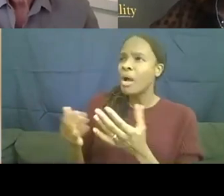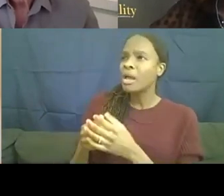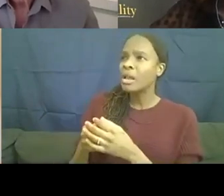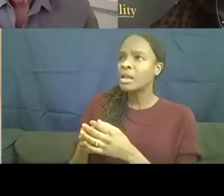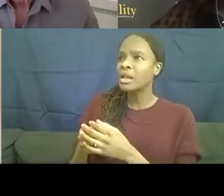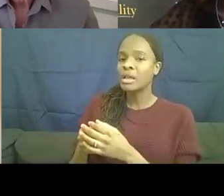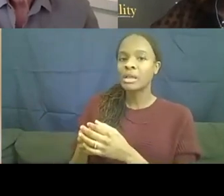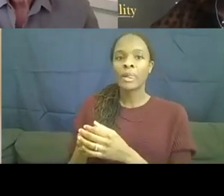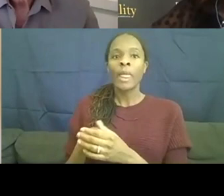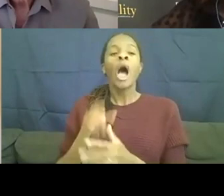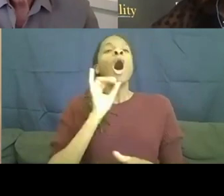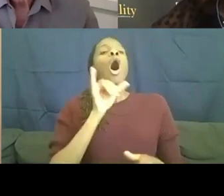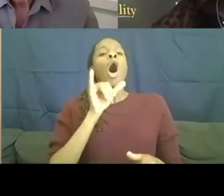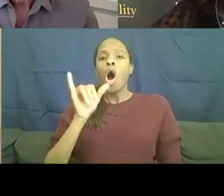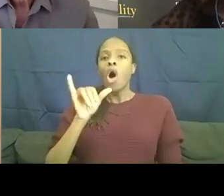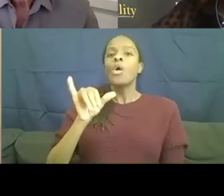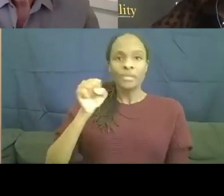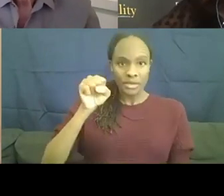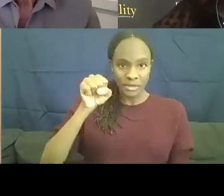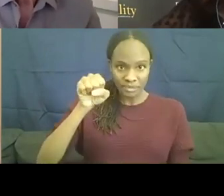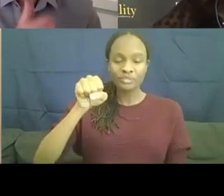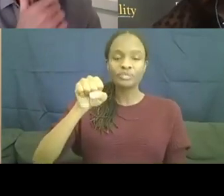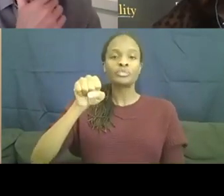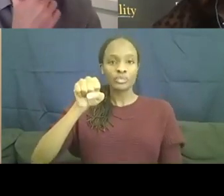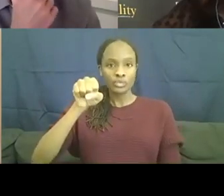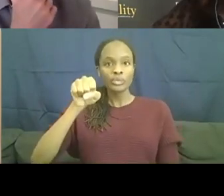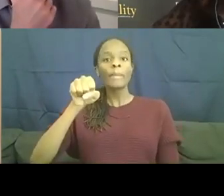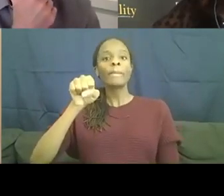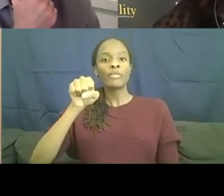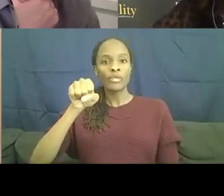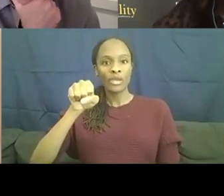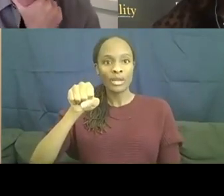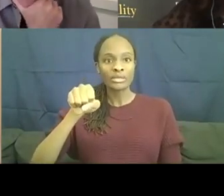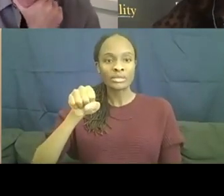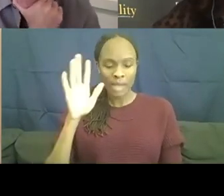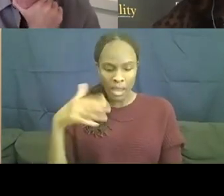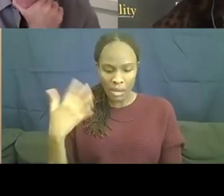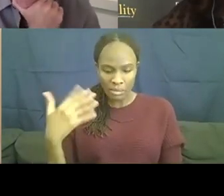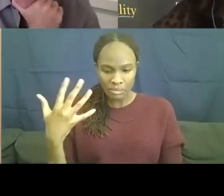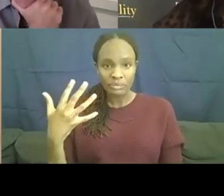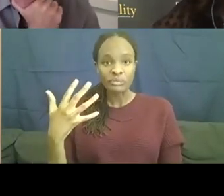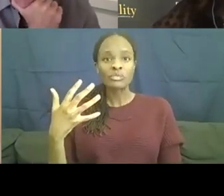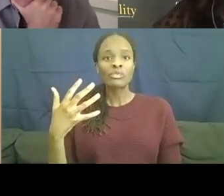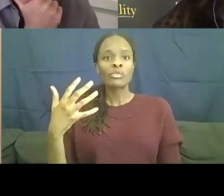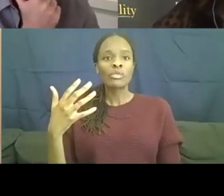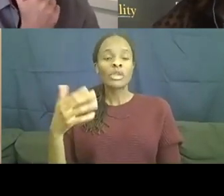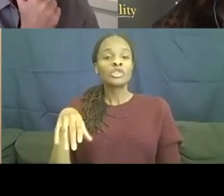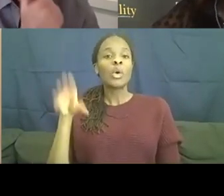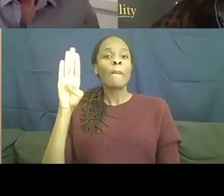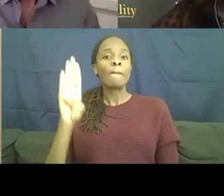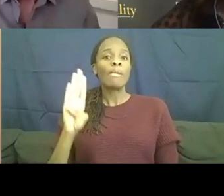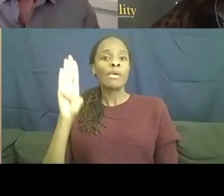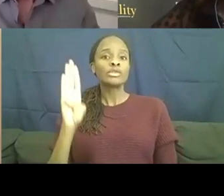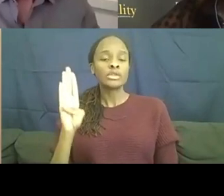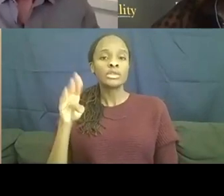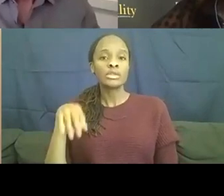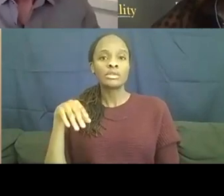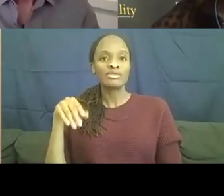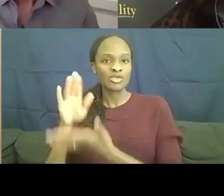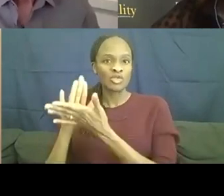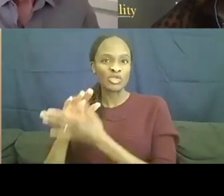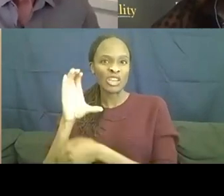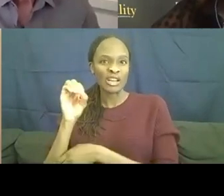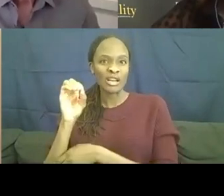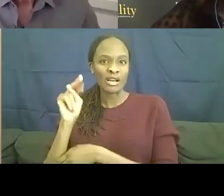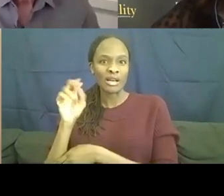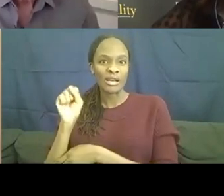Oh, yes. Yes. There was, um, the, um, Boston Conservatory had started a program